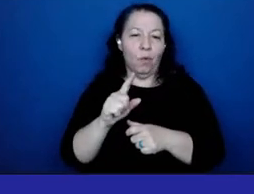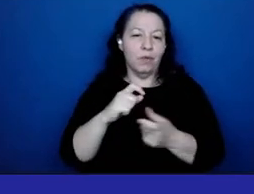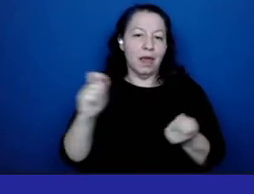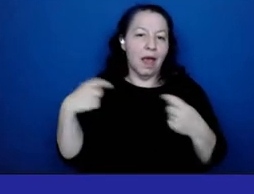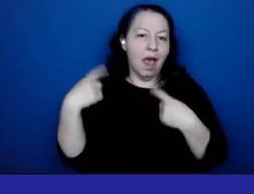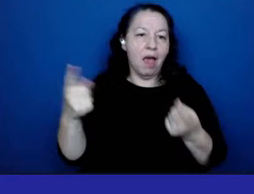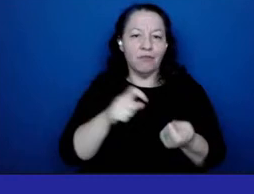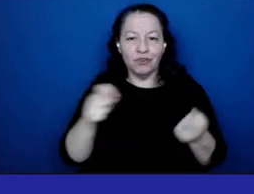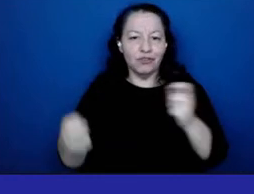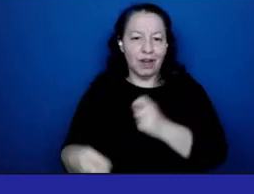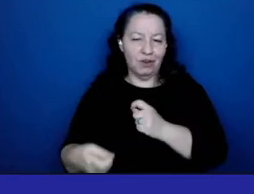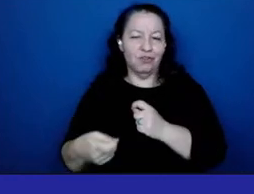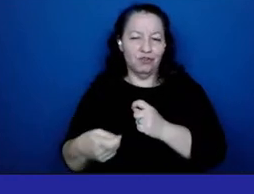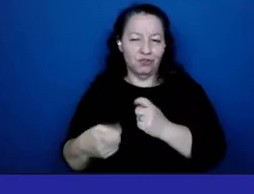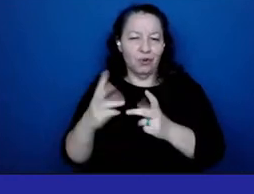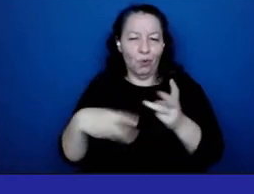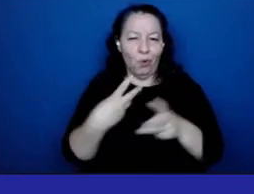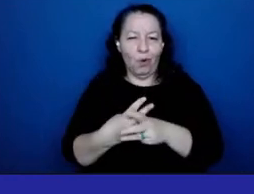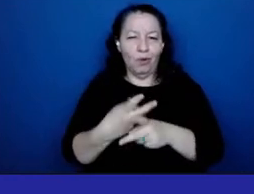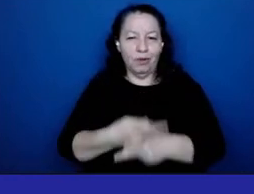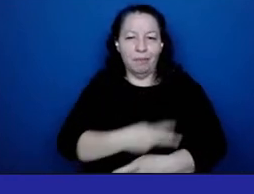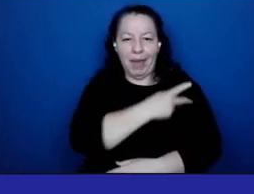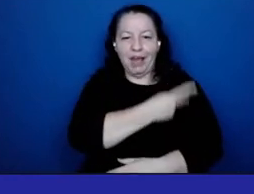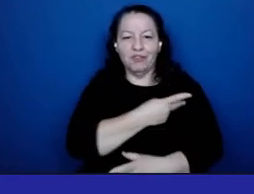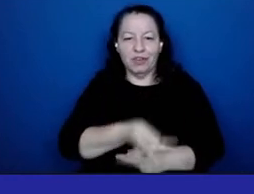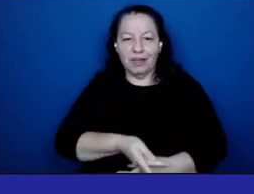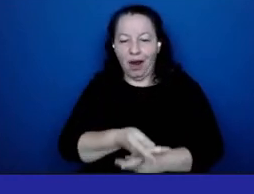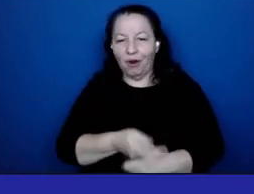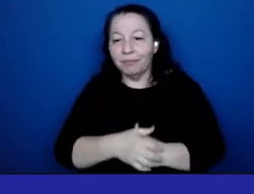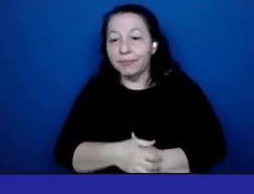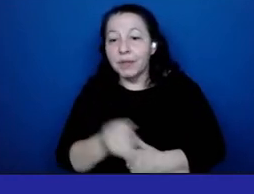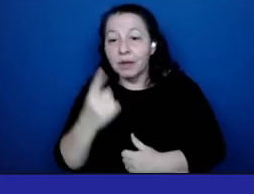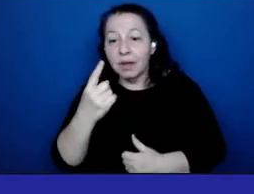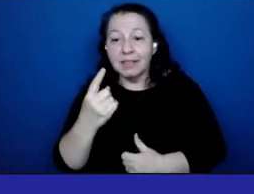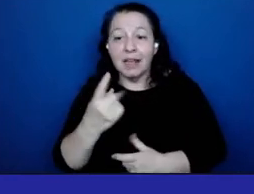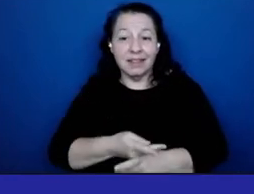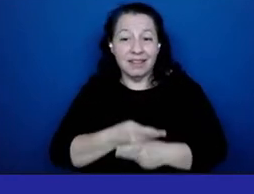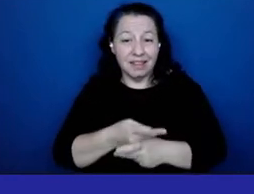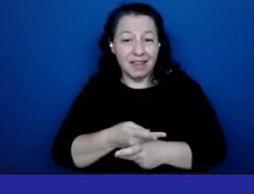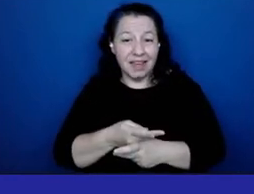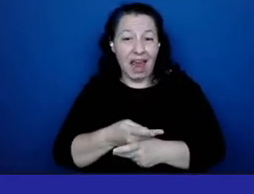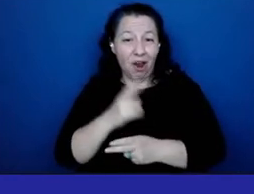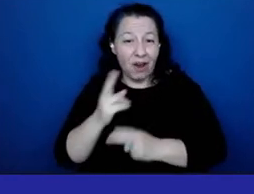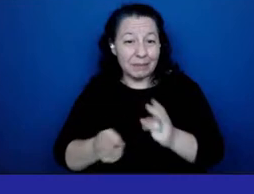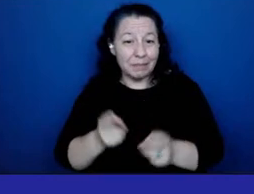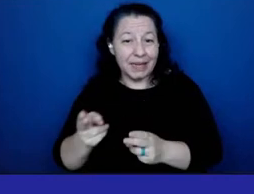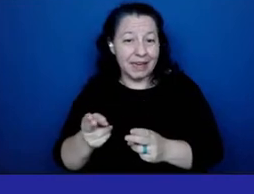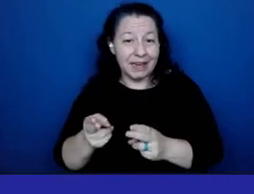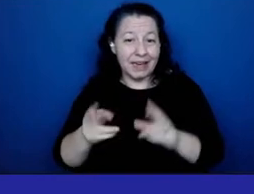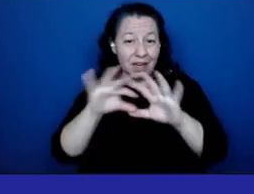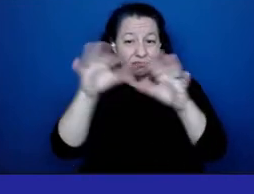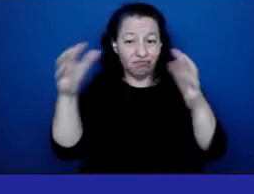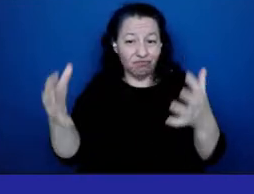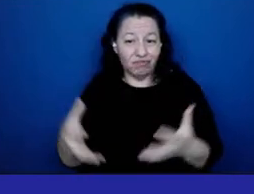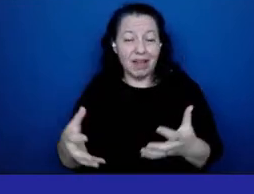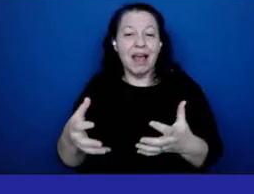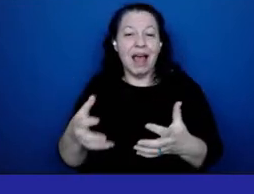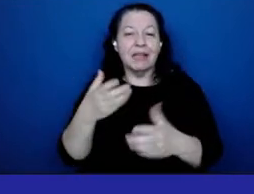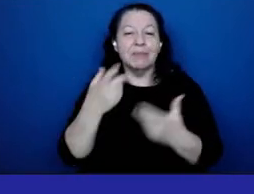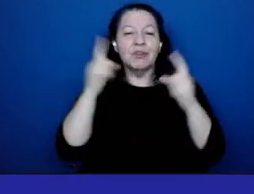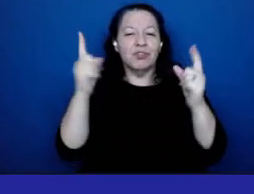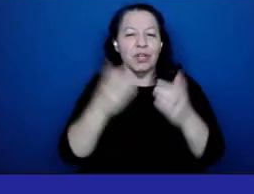the seamless integration of spiritual care the care experience umbrella has been achieved through the concentrated efforts of